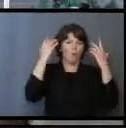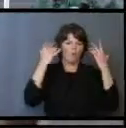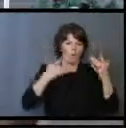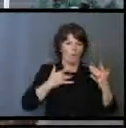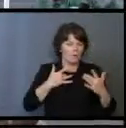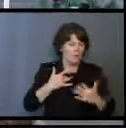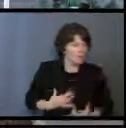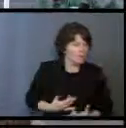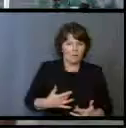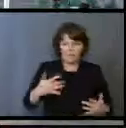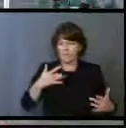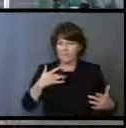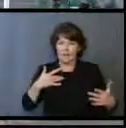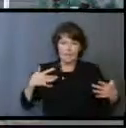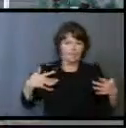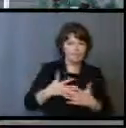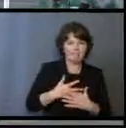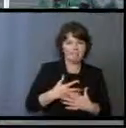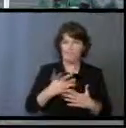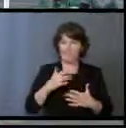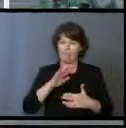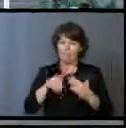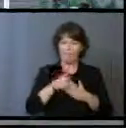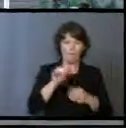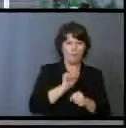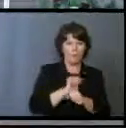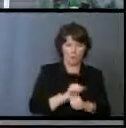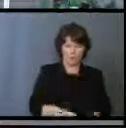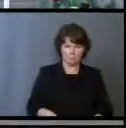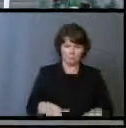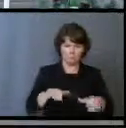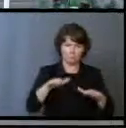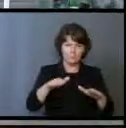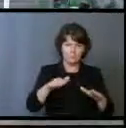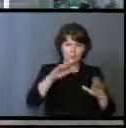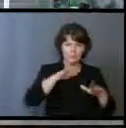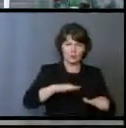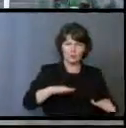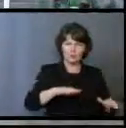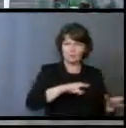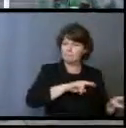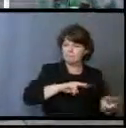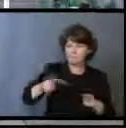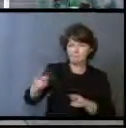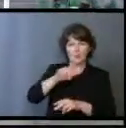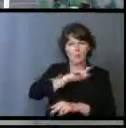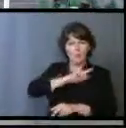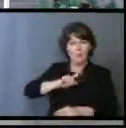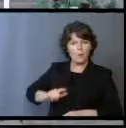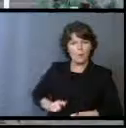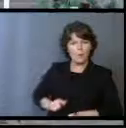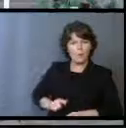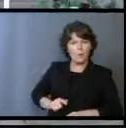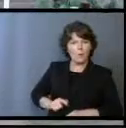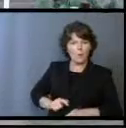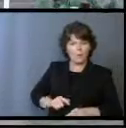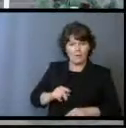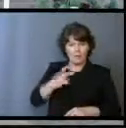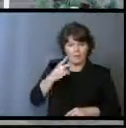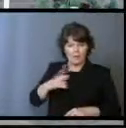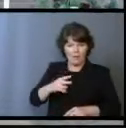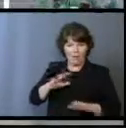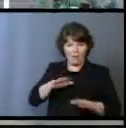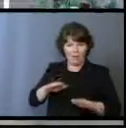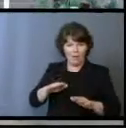of despair, fearful that all their efforts in bringing a child to the Lord were in vain when they saw their child straying from faith